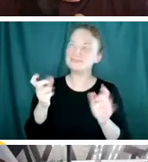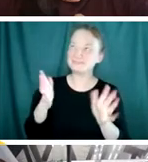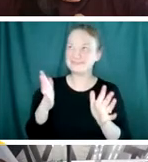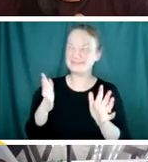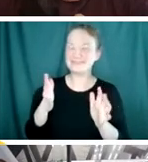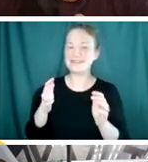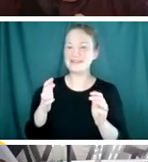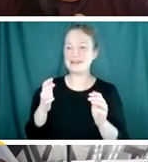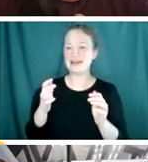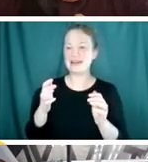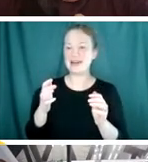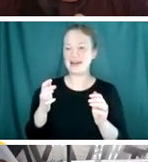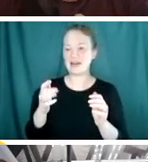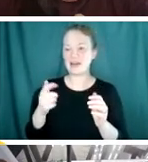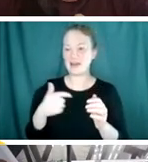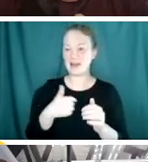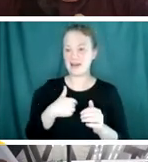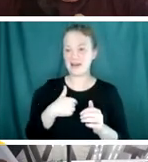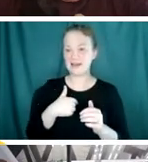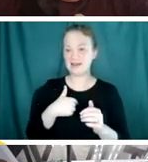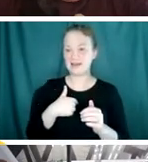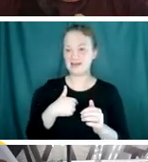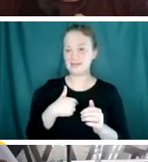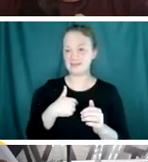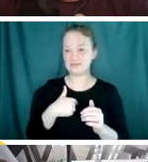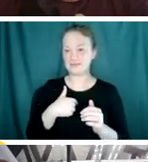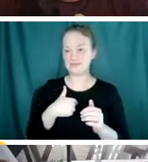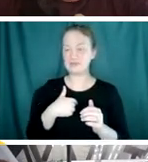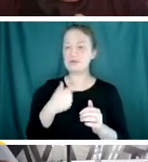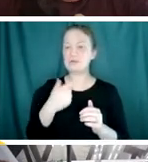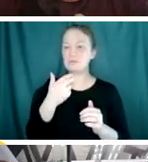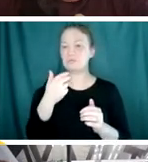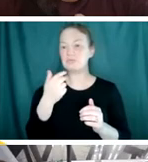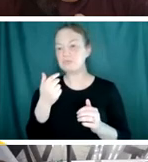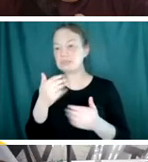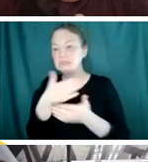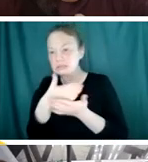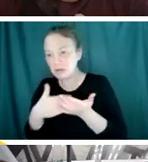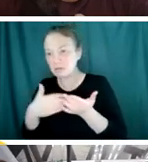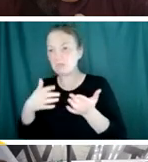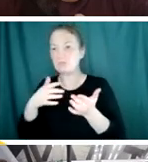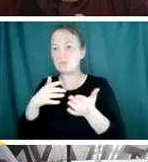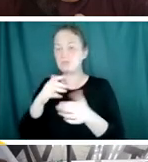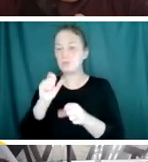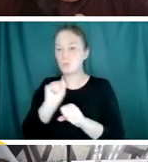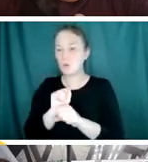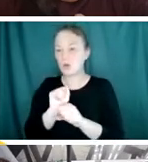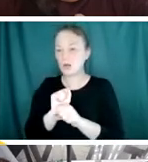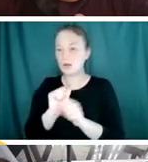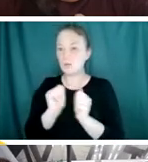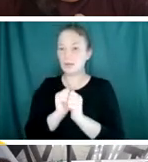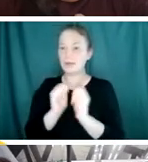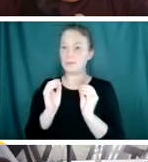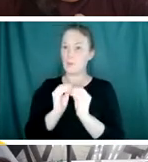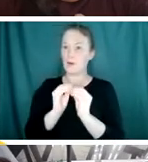I, I've done, I've done a little bit of work with more classically